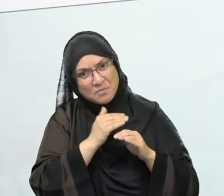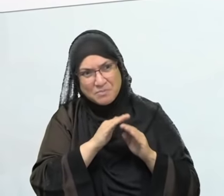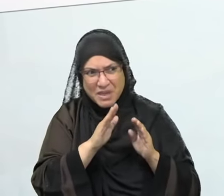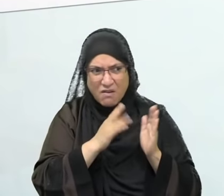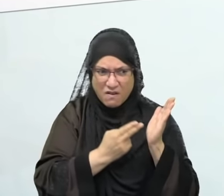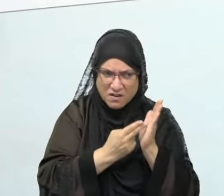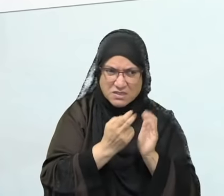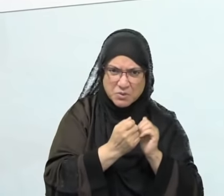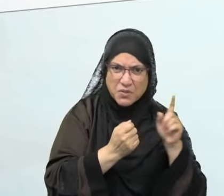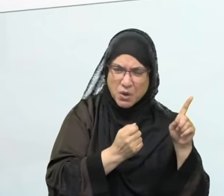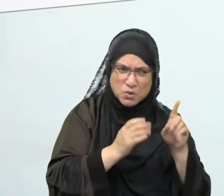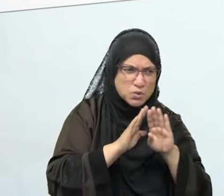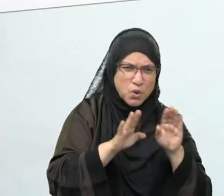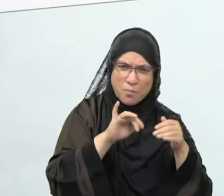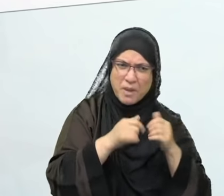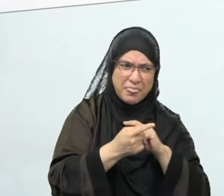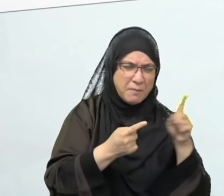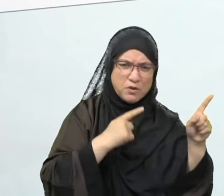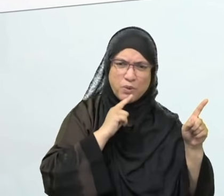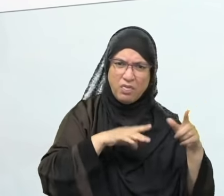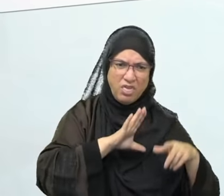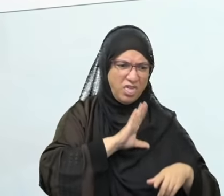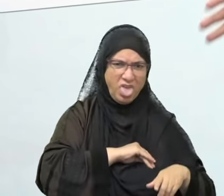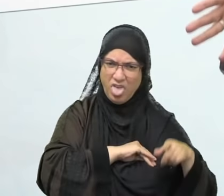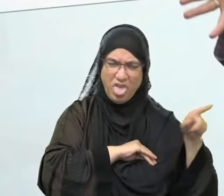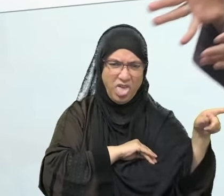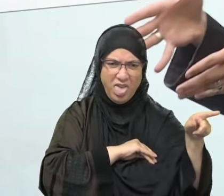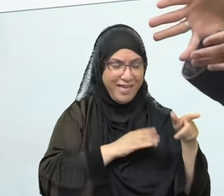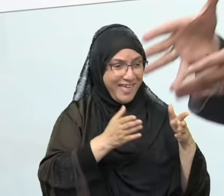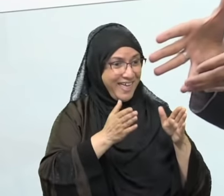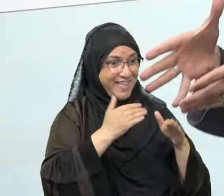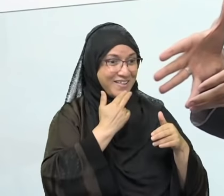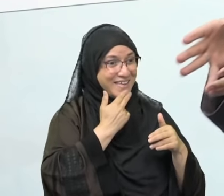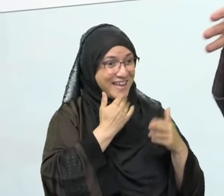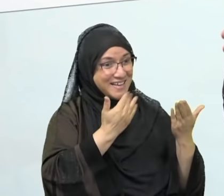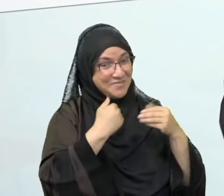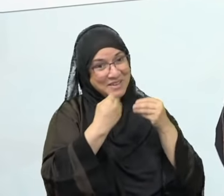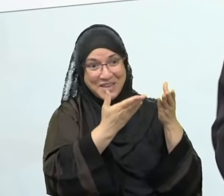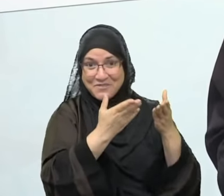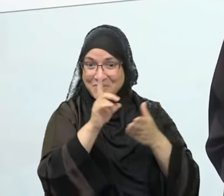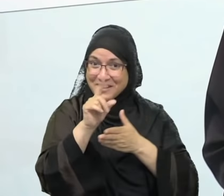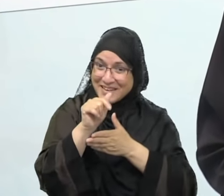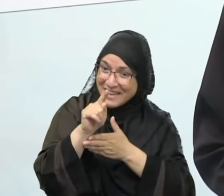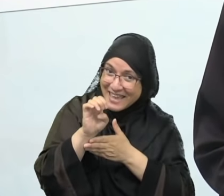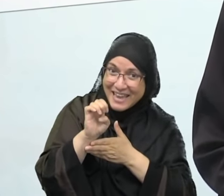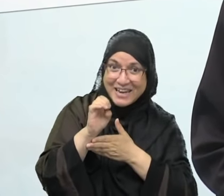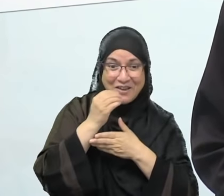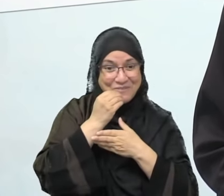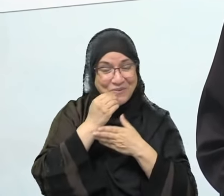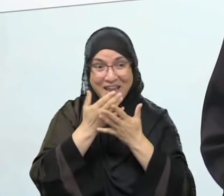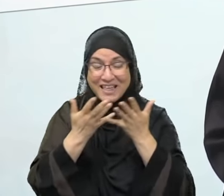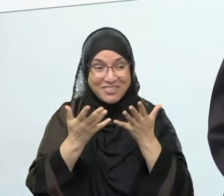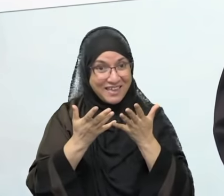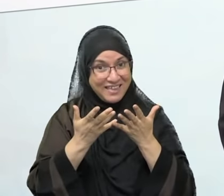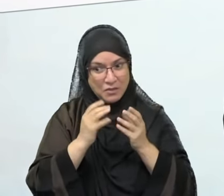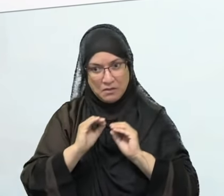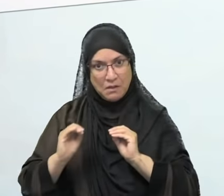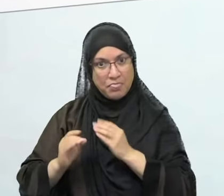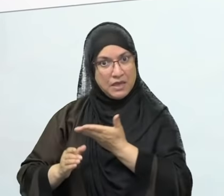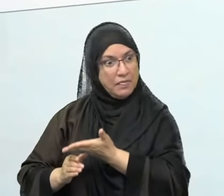children. And of course, there are multiple things that though they applied specifically to that society, there's a benefit. The Prophet sallallahu alayhi wa sallam, when he says,